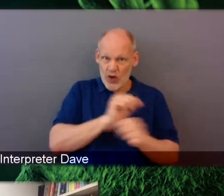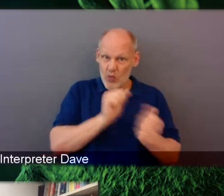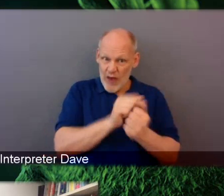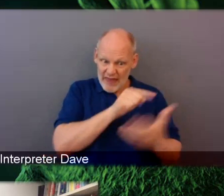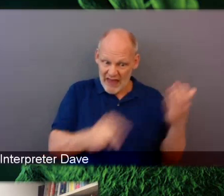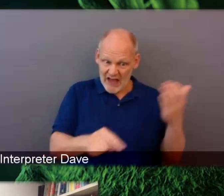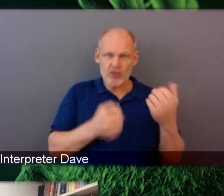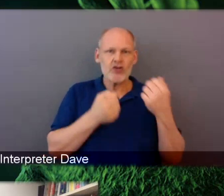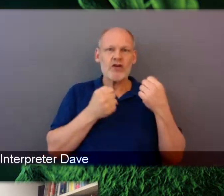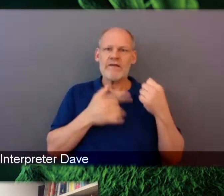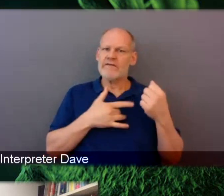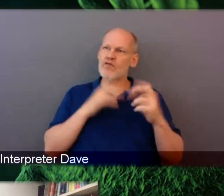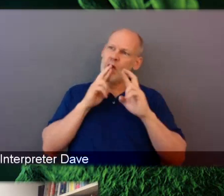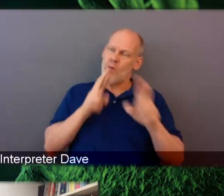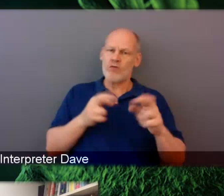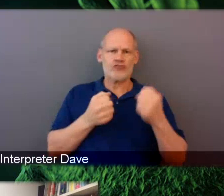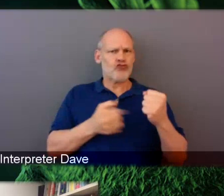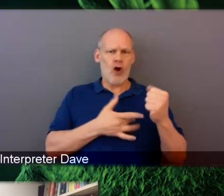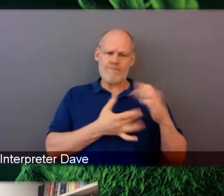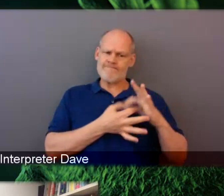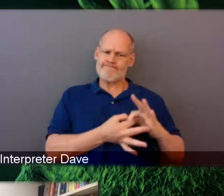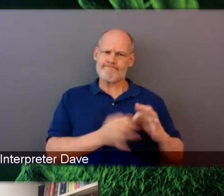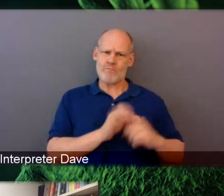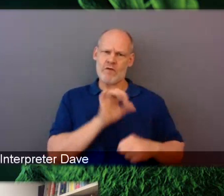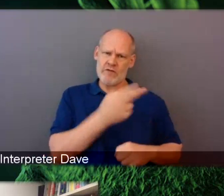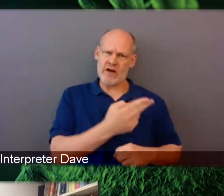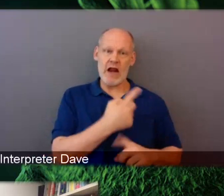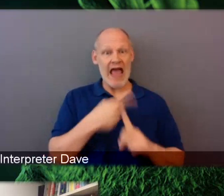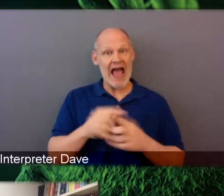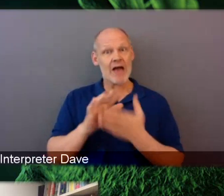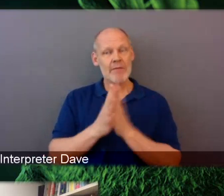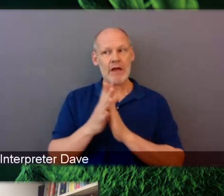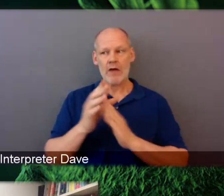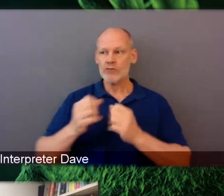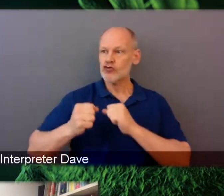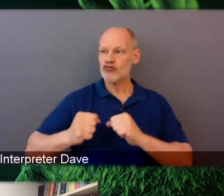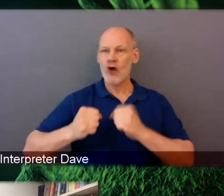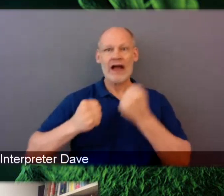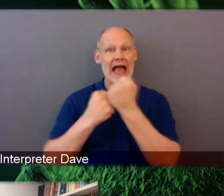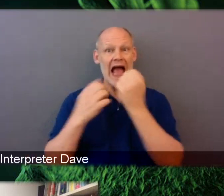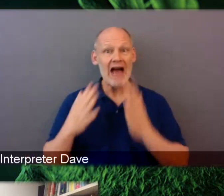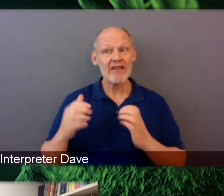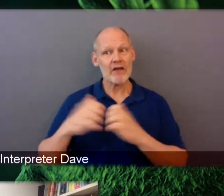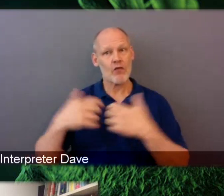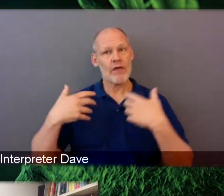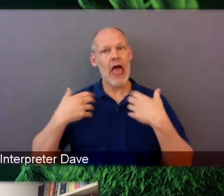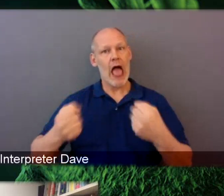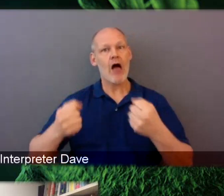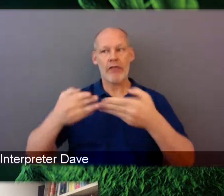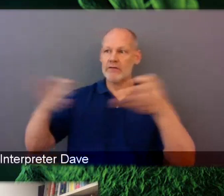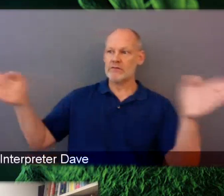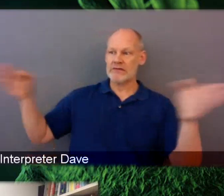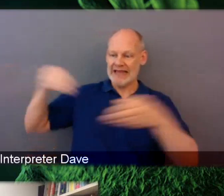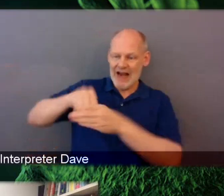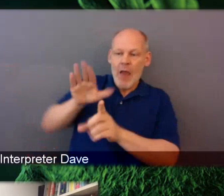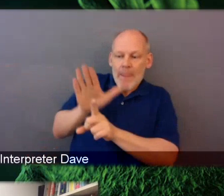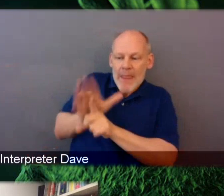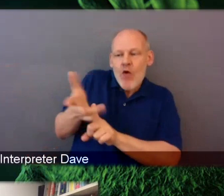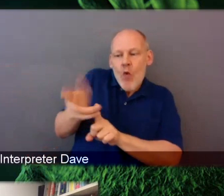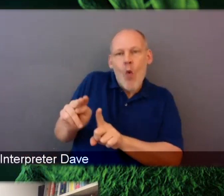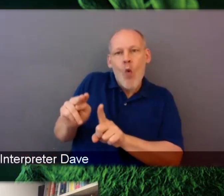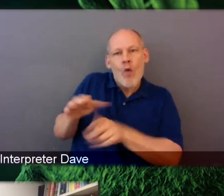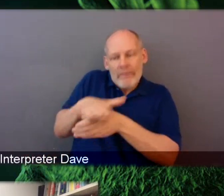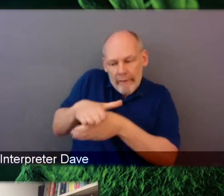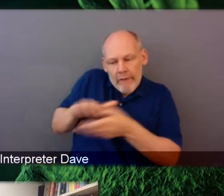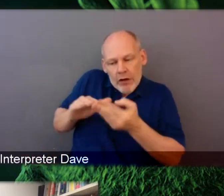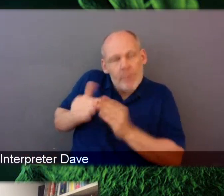have become advocates for health and medicine in their communities. So their families and friends look to them to translate the science and serve as